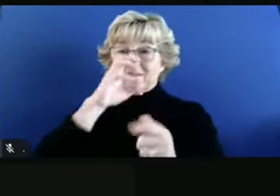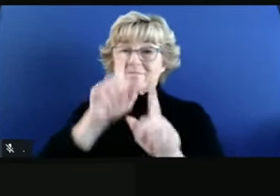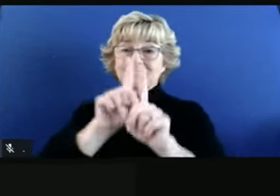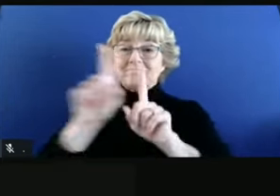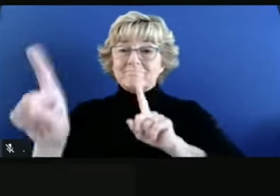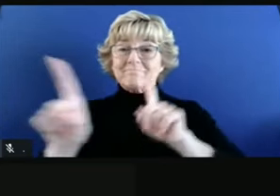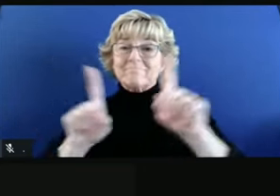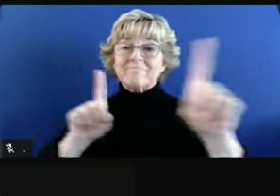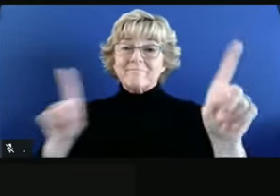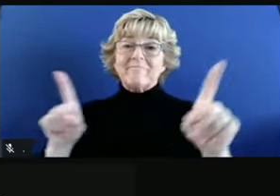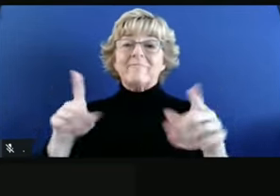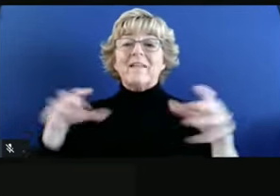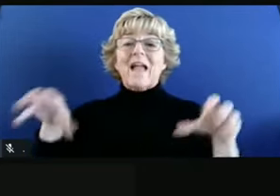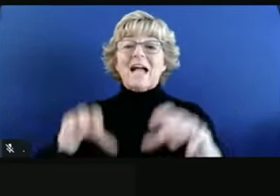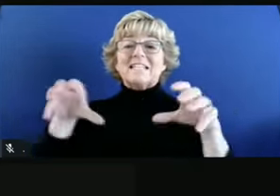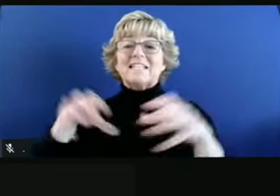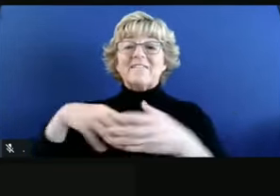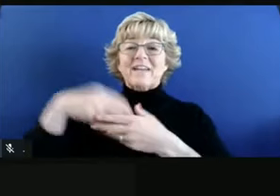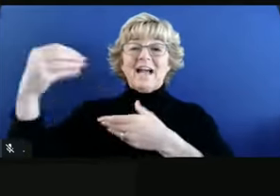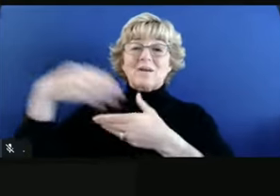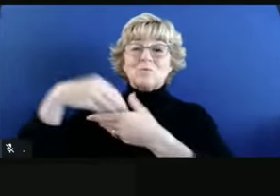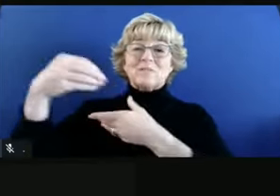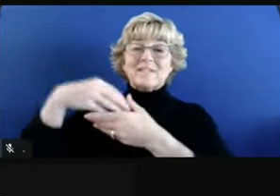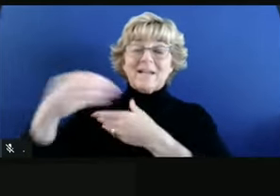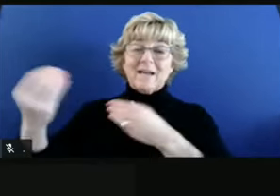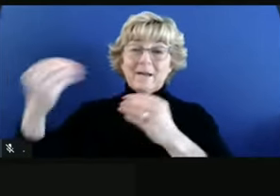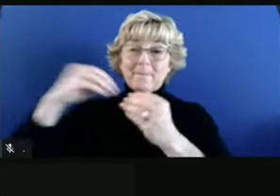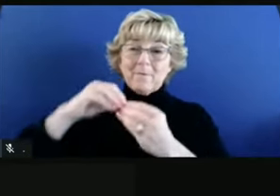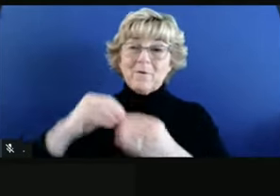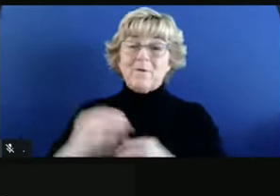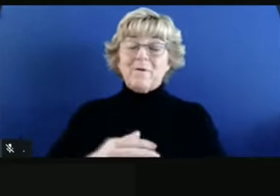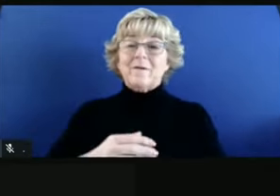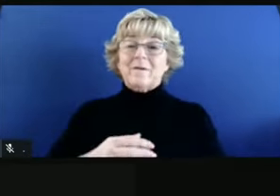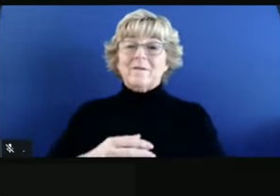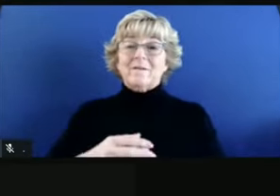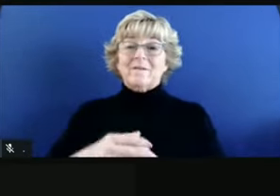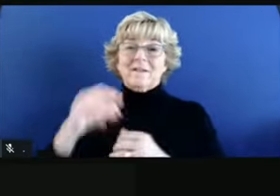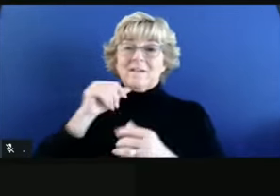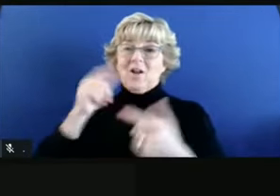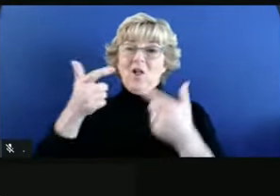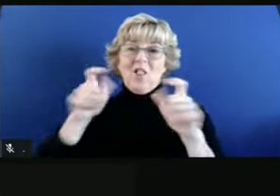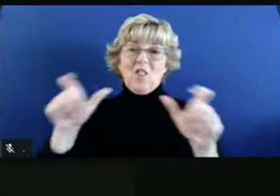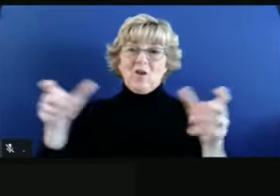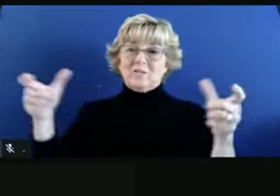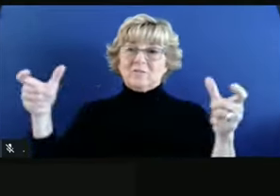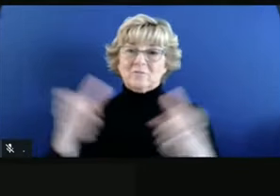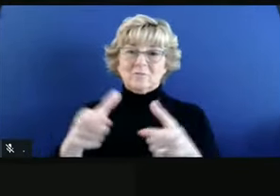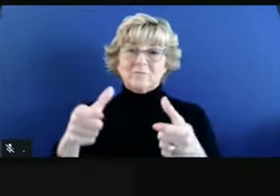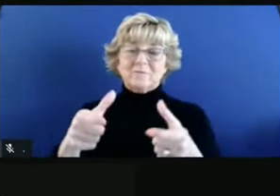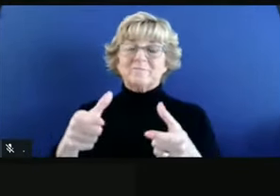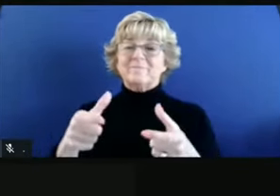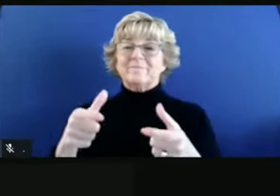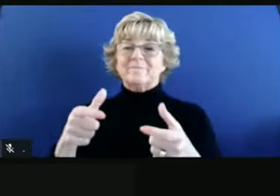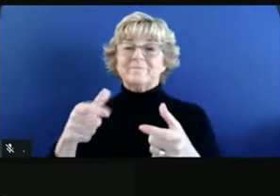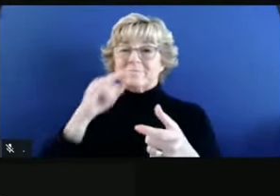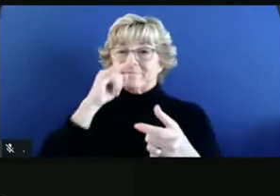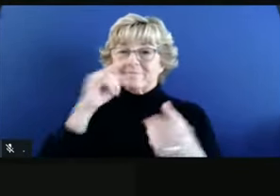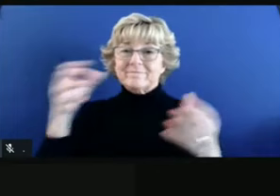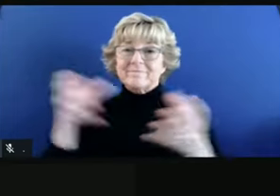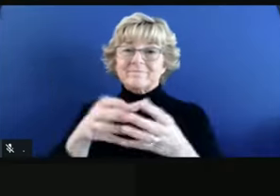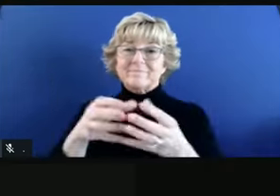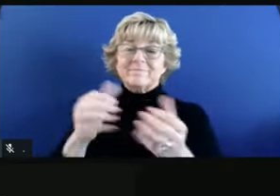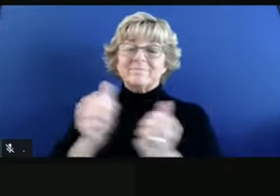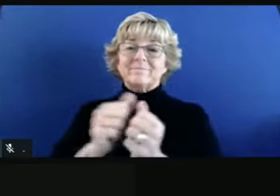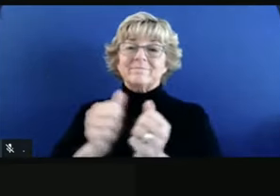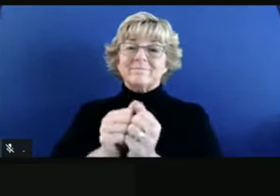things outdoors, making sure that we keep cohorts together so there isn't a great deal of sort of